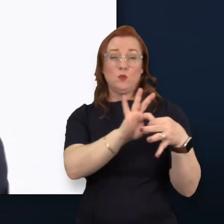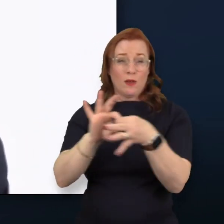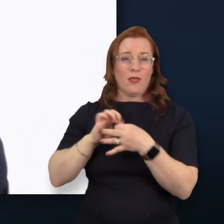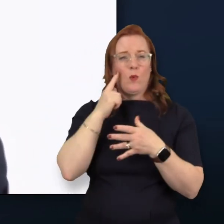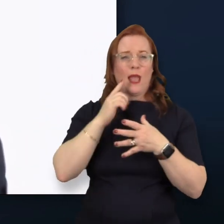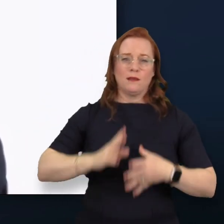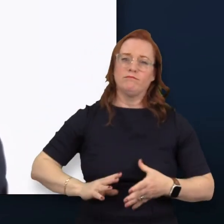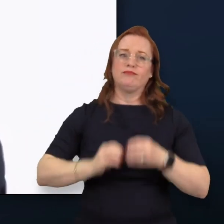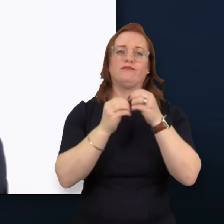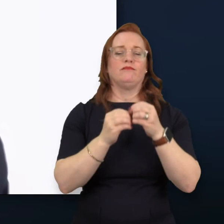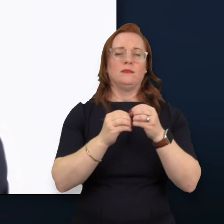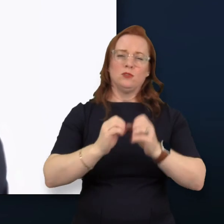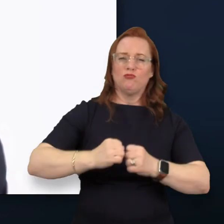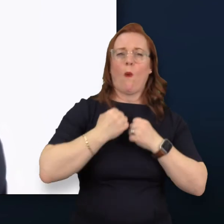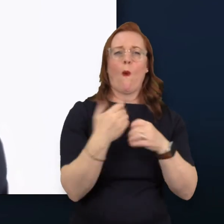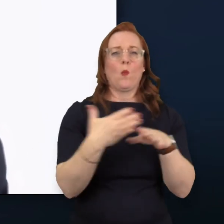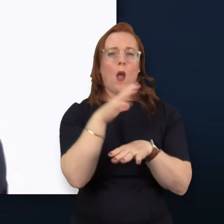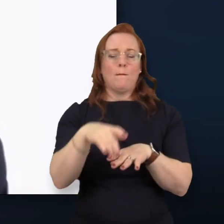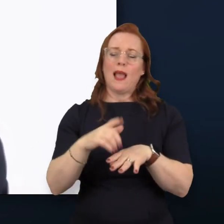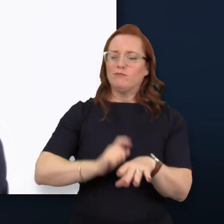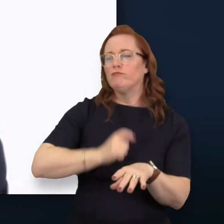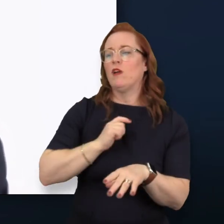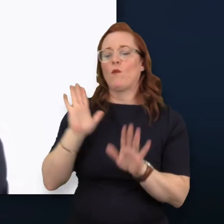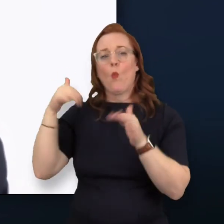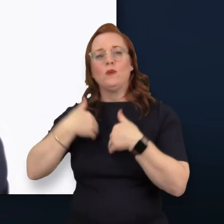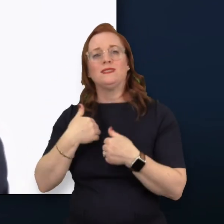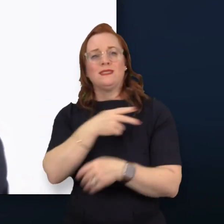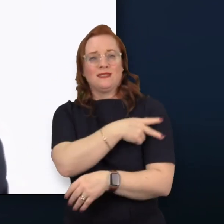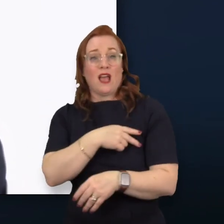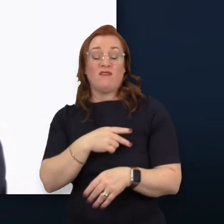workplace for autistic employees and everybody.